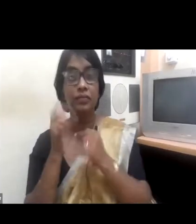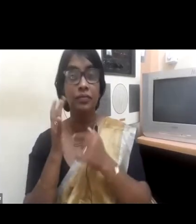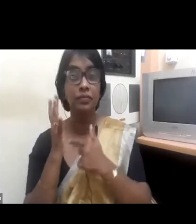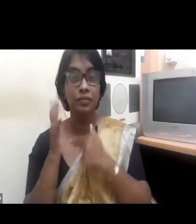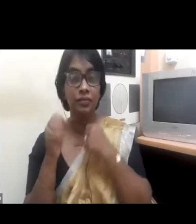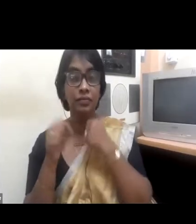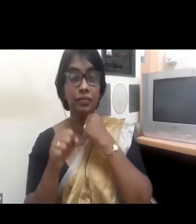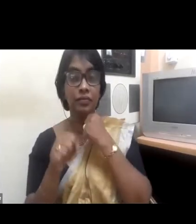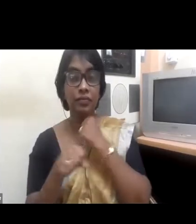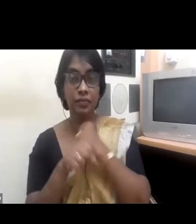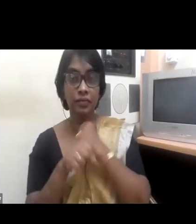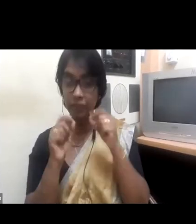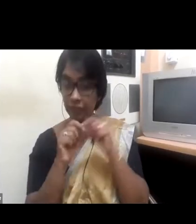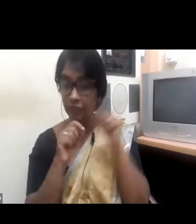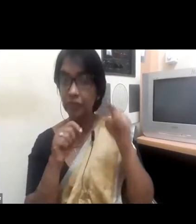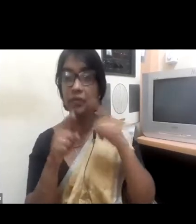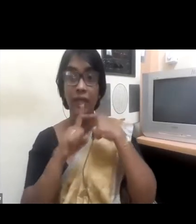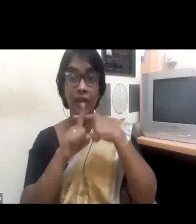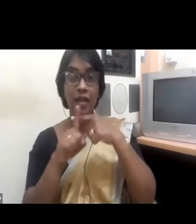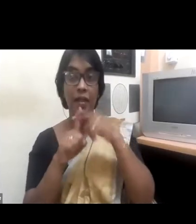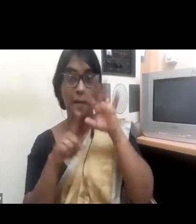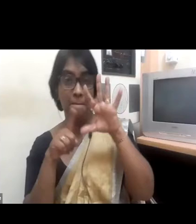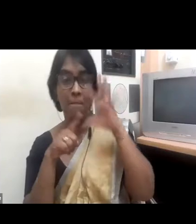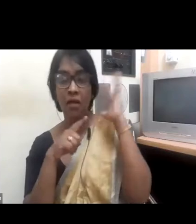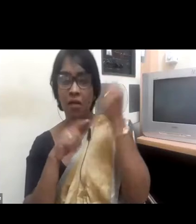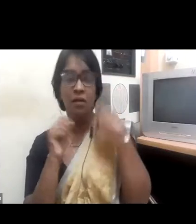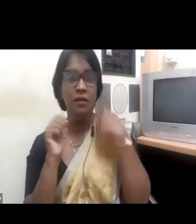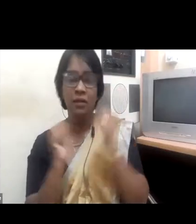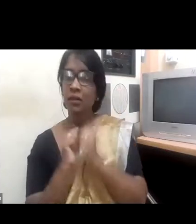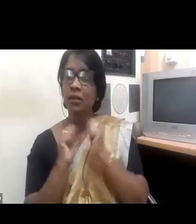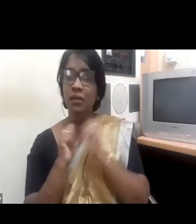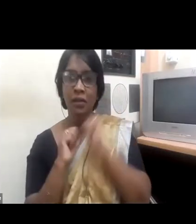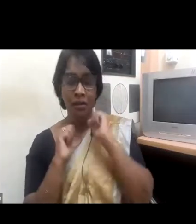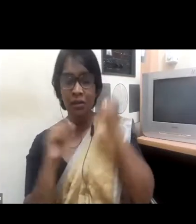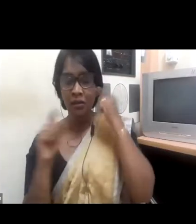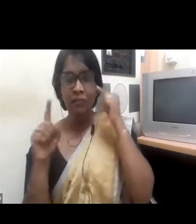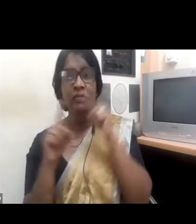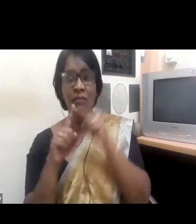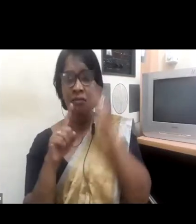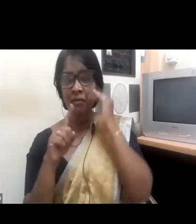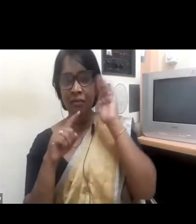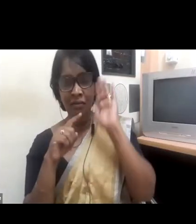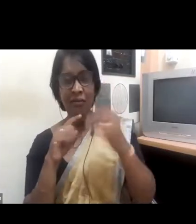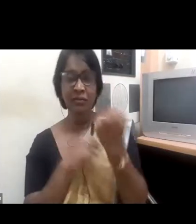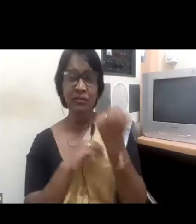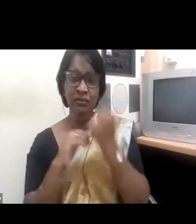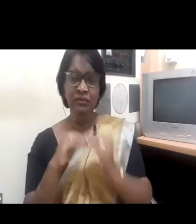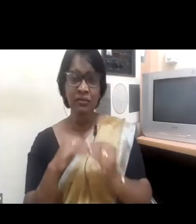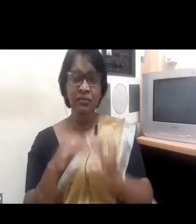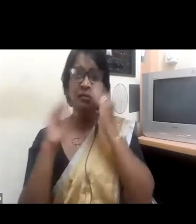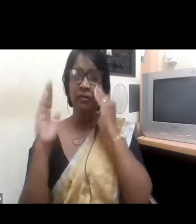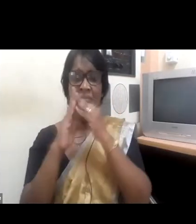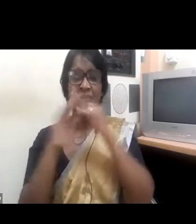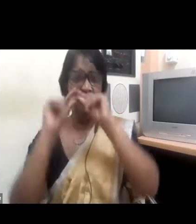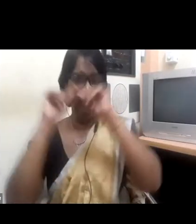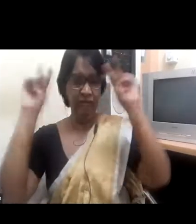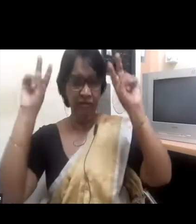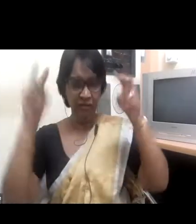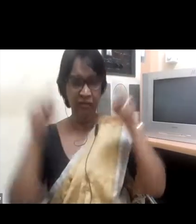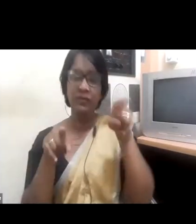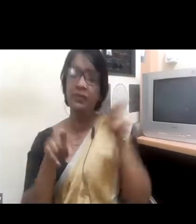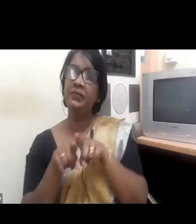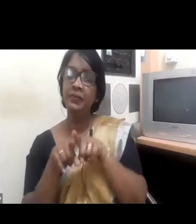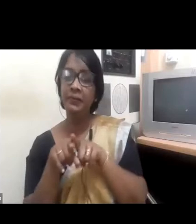that a really key part of SDG 5 is ensuring that women reach the highest levels of leadership across the board, but that